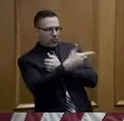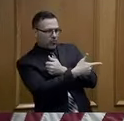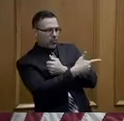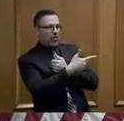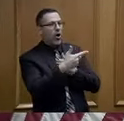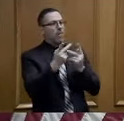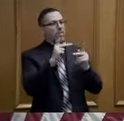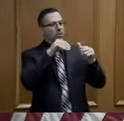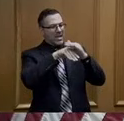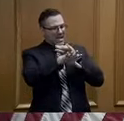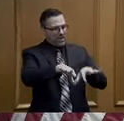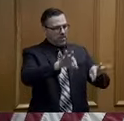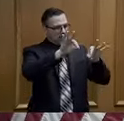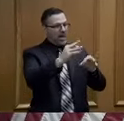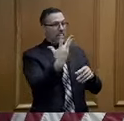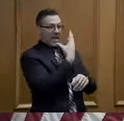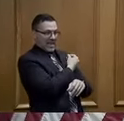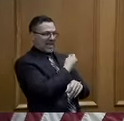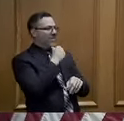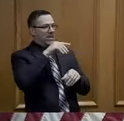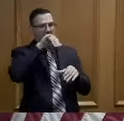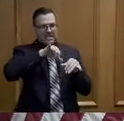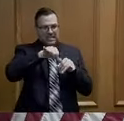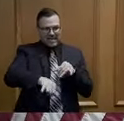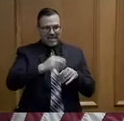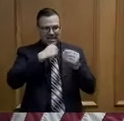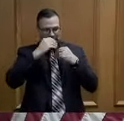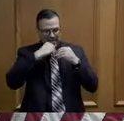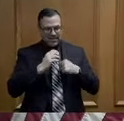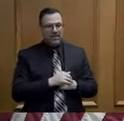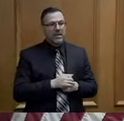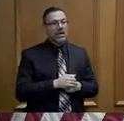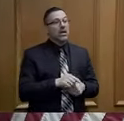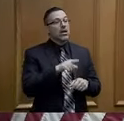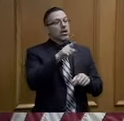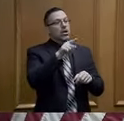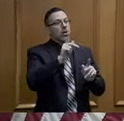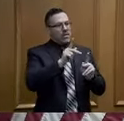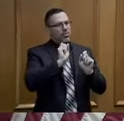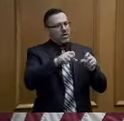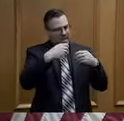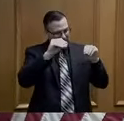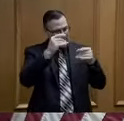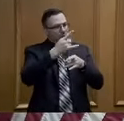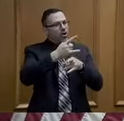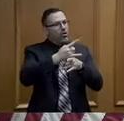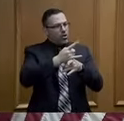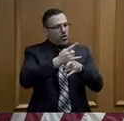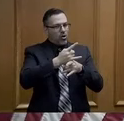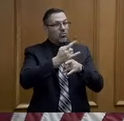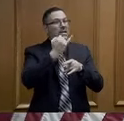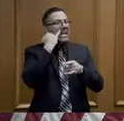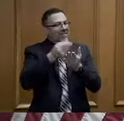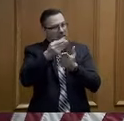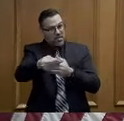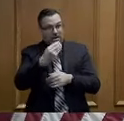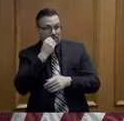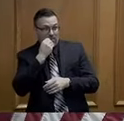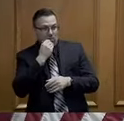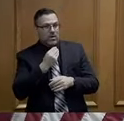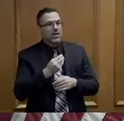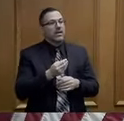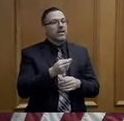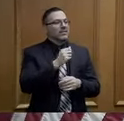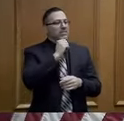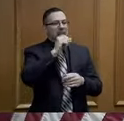can sell alcohol by take-out or delivery with the purchase of food in closed containers to